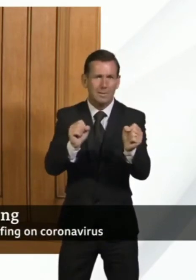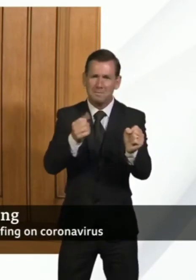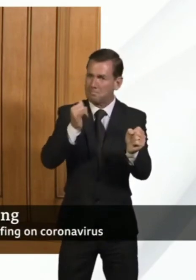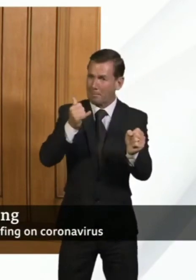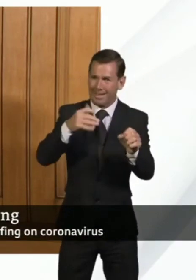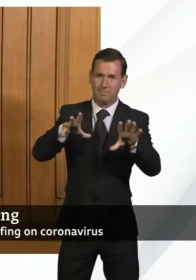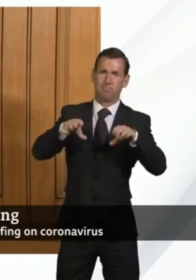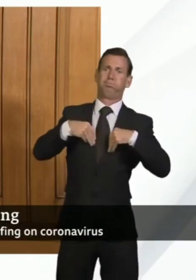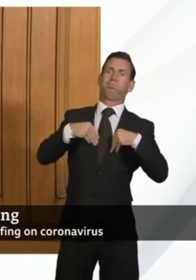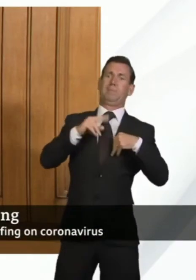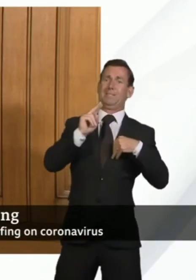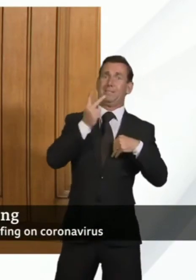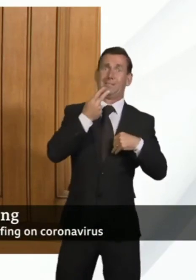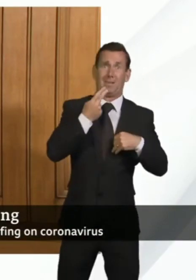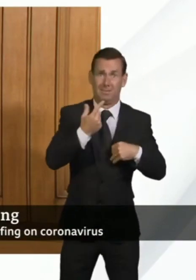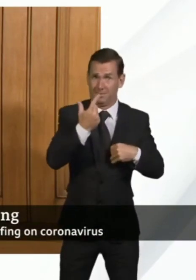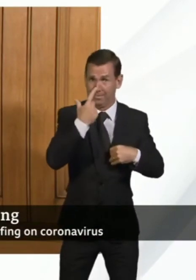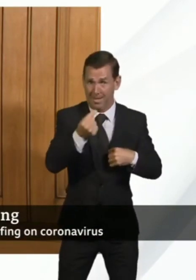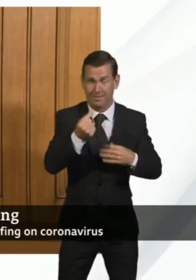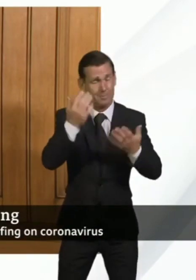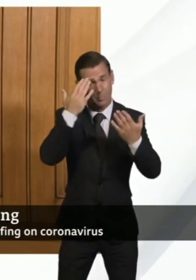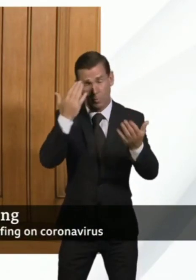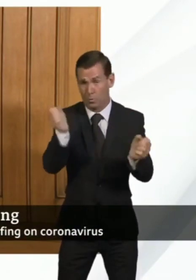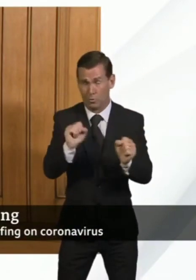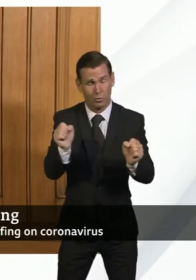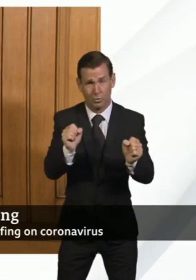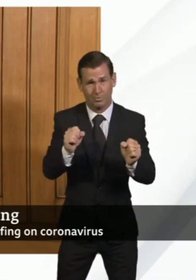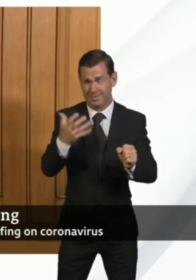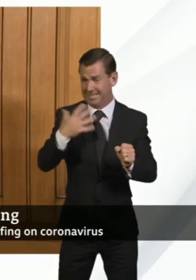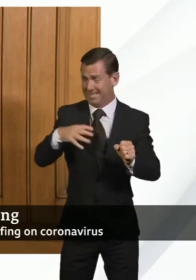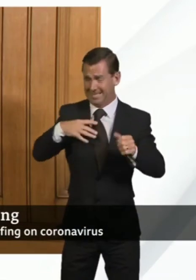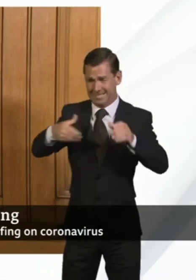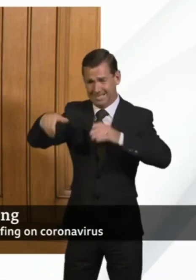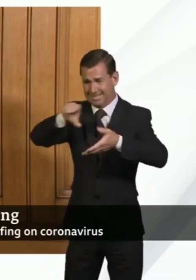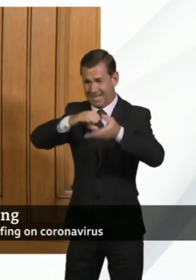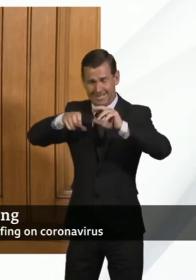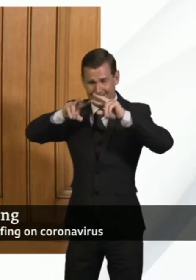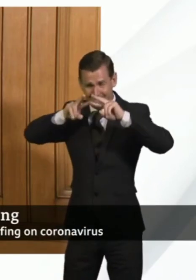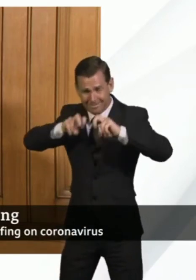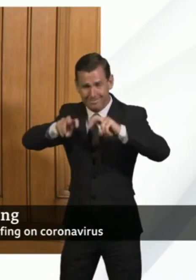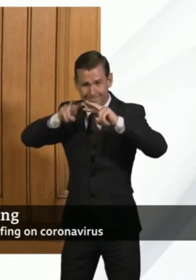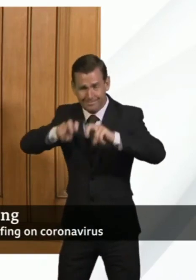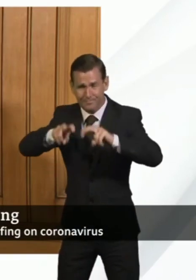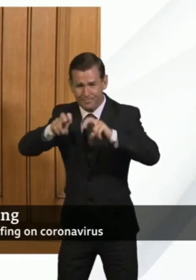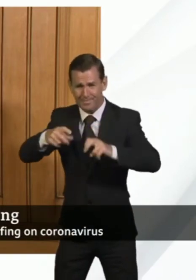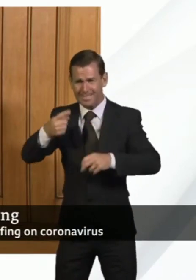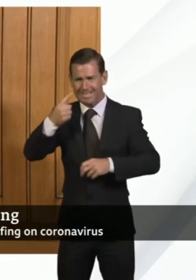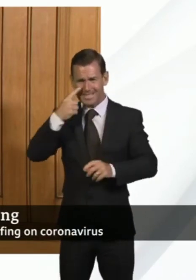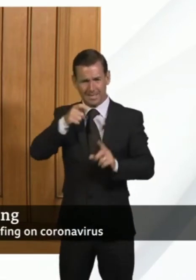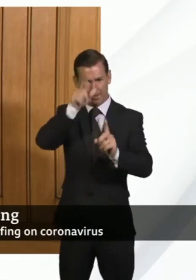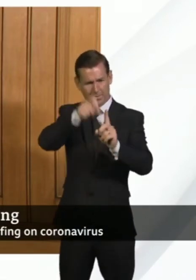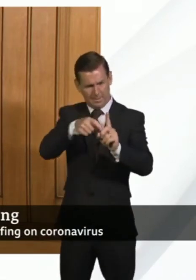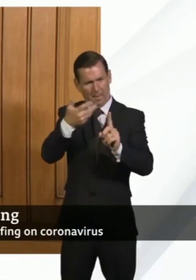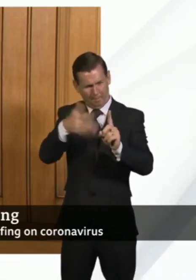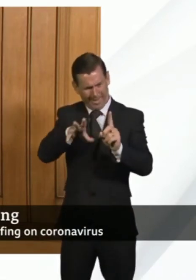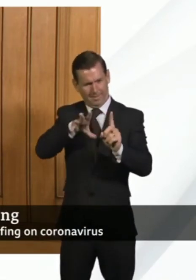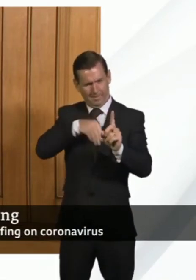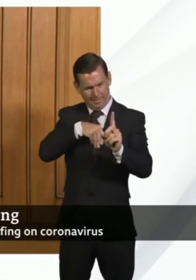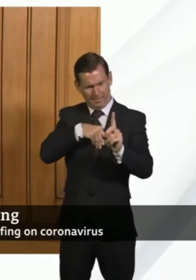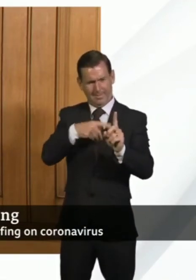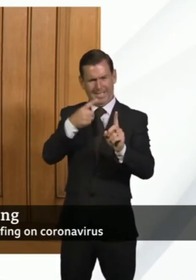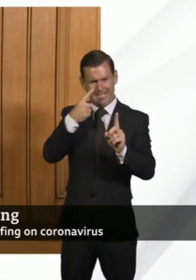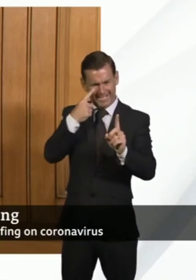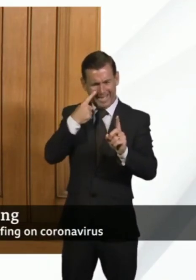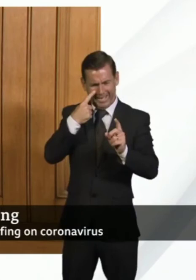science of understanding the type of antibody that's being produced but also by following people over time to see that when you